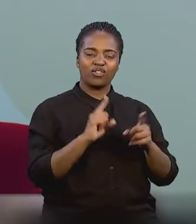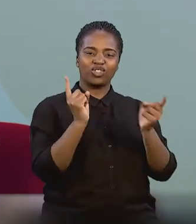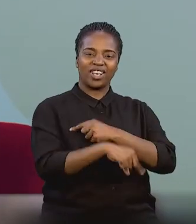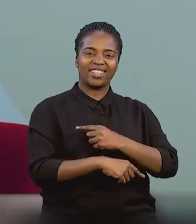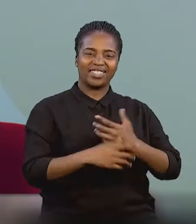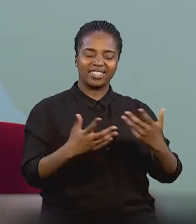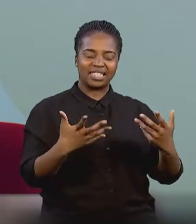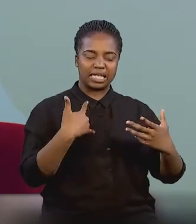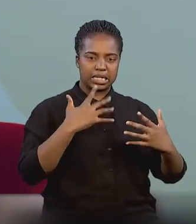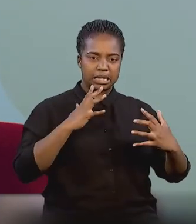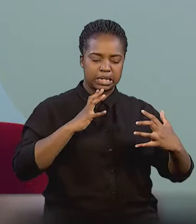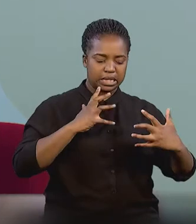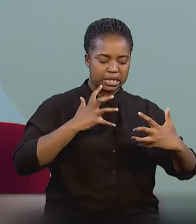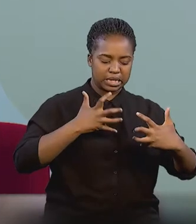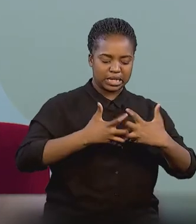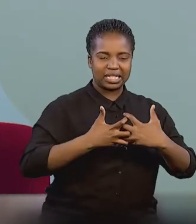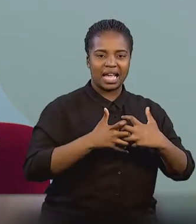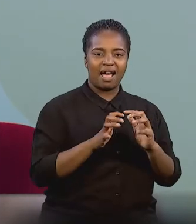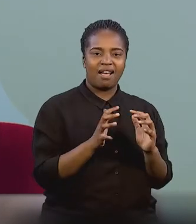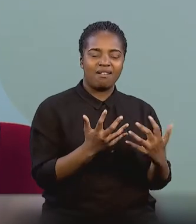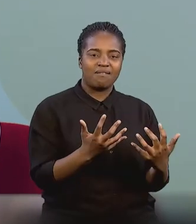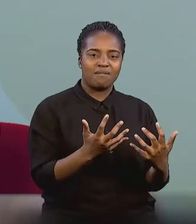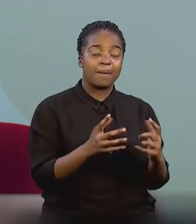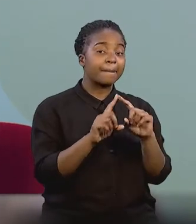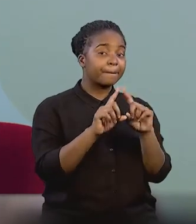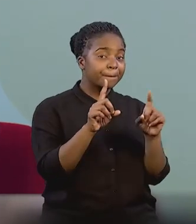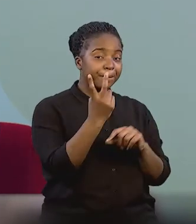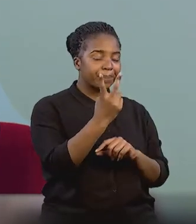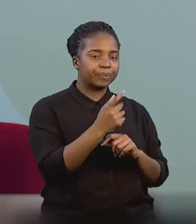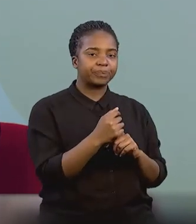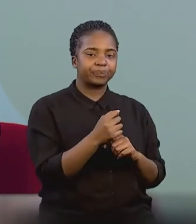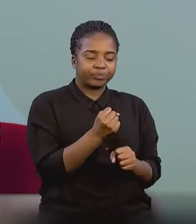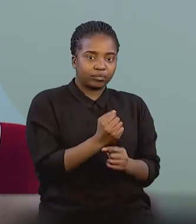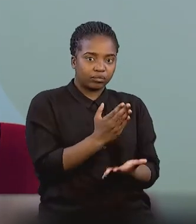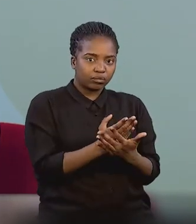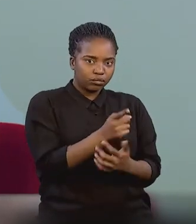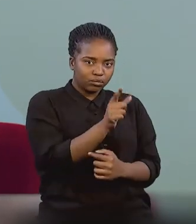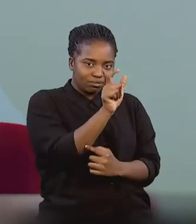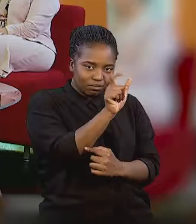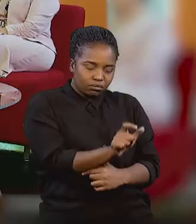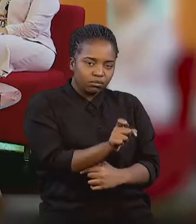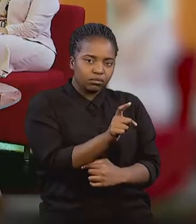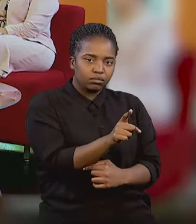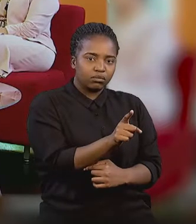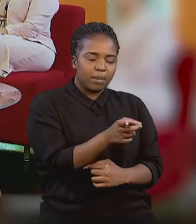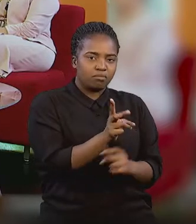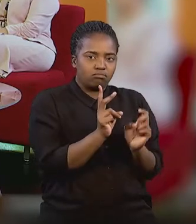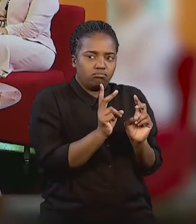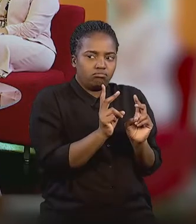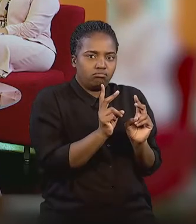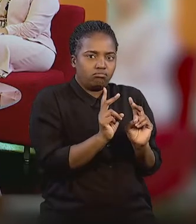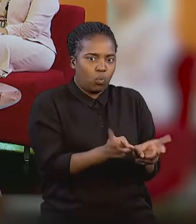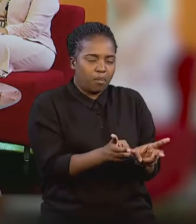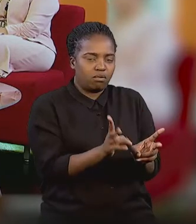anymore. And just fit into his life as well. But also make sure that he is acting as